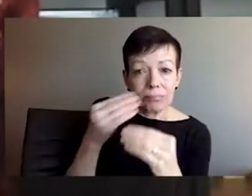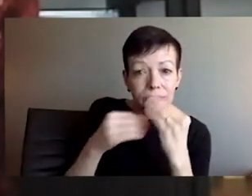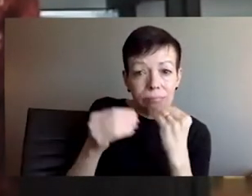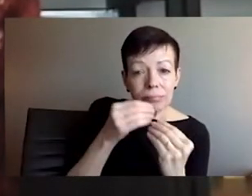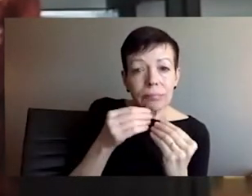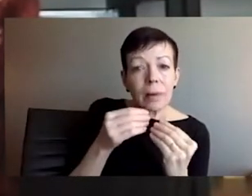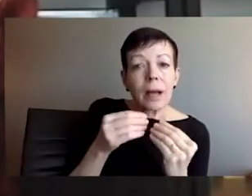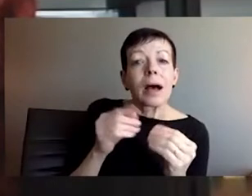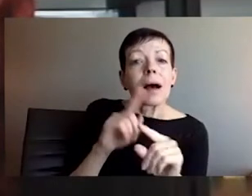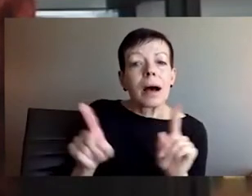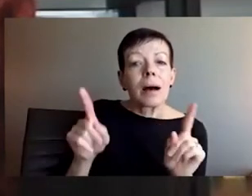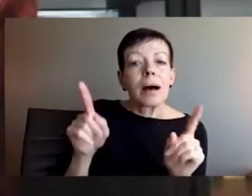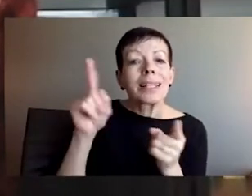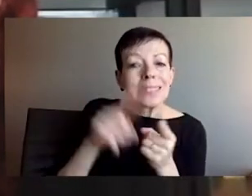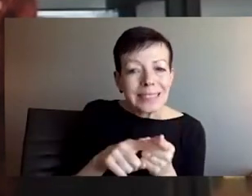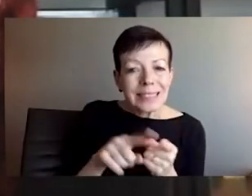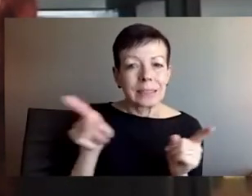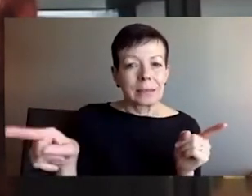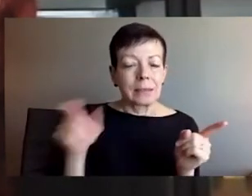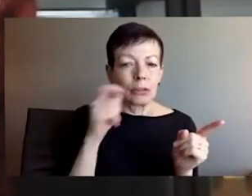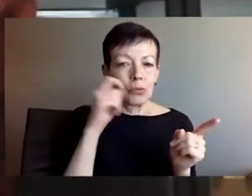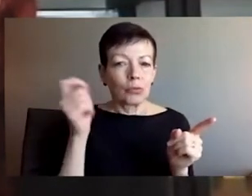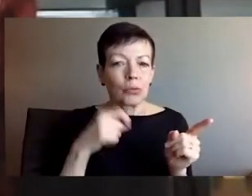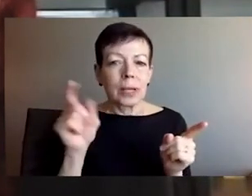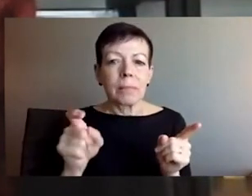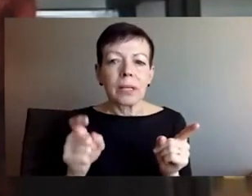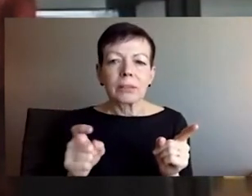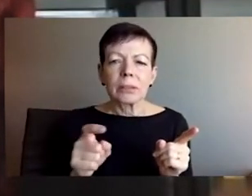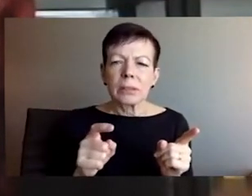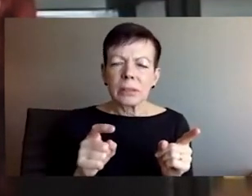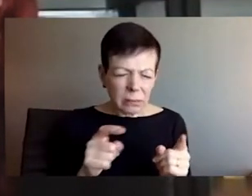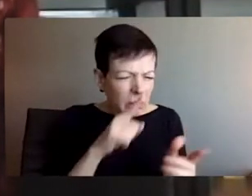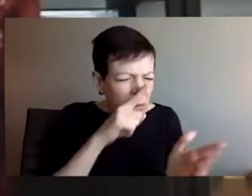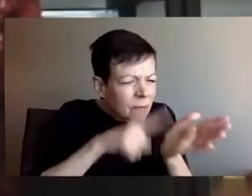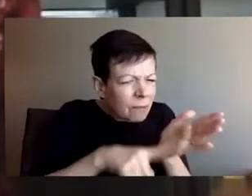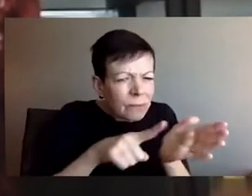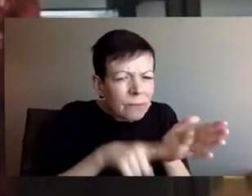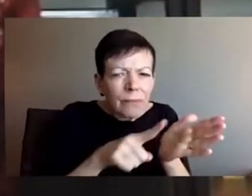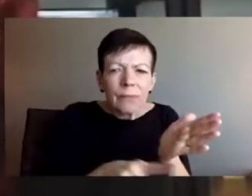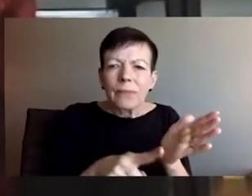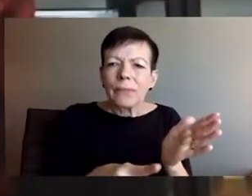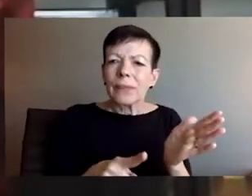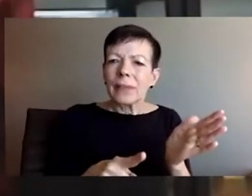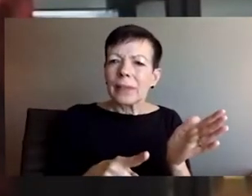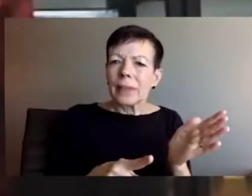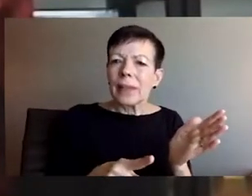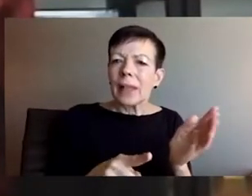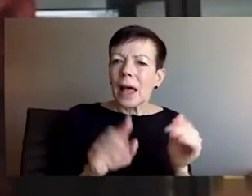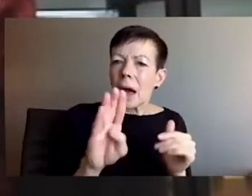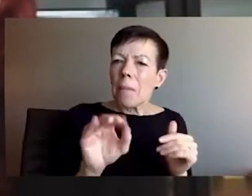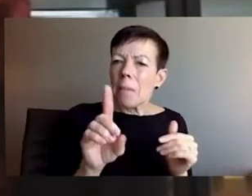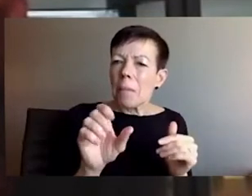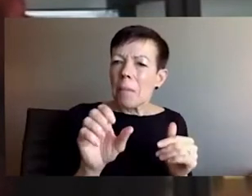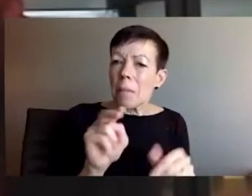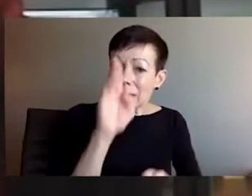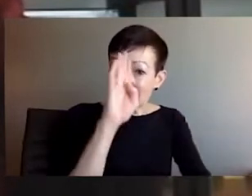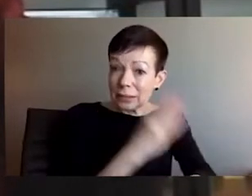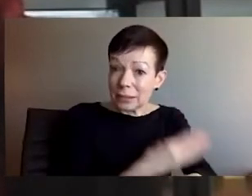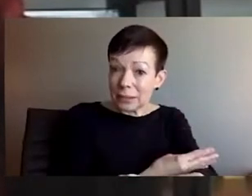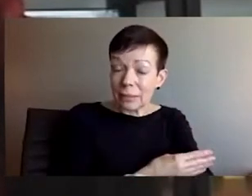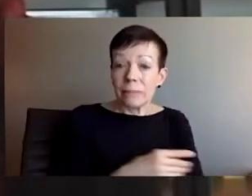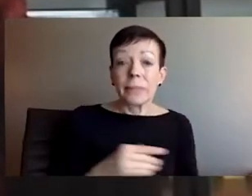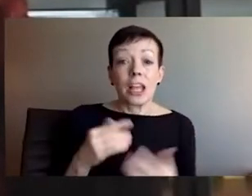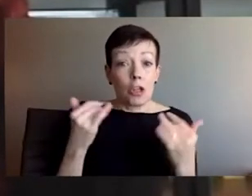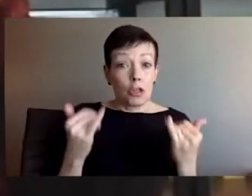remind everyone, um, this was a withholding of, uh, aid to Ukraine until Zelensky would